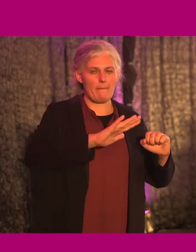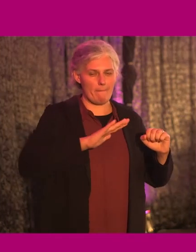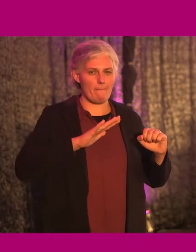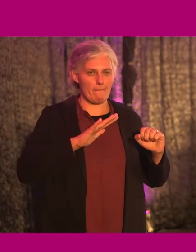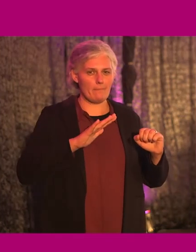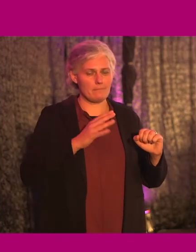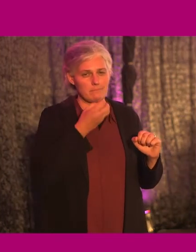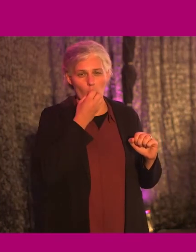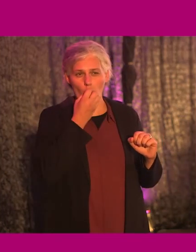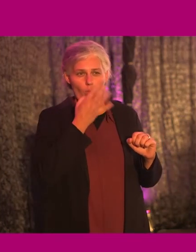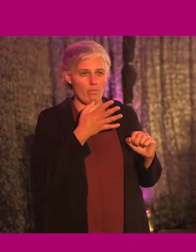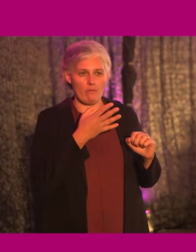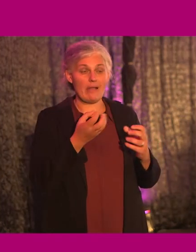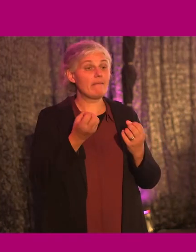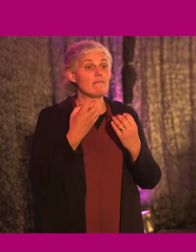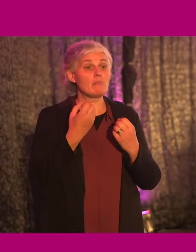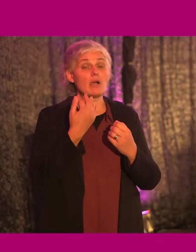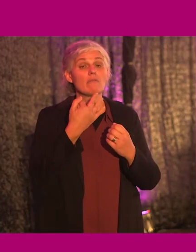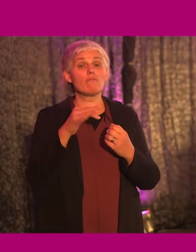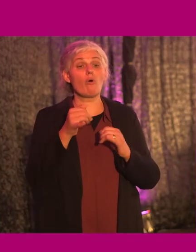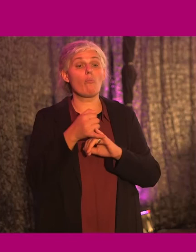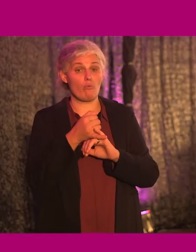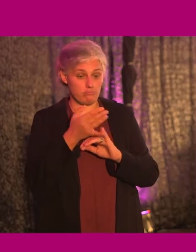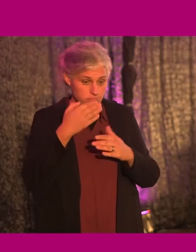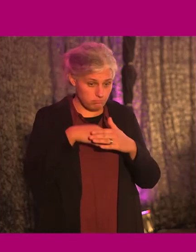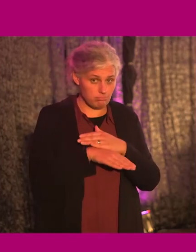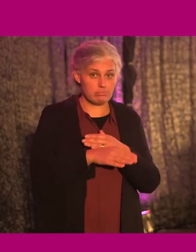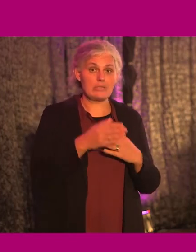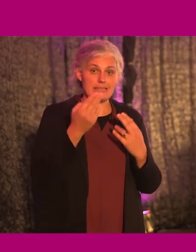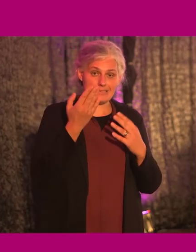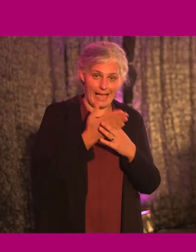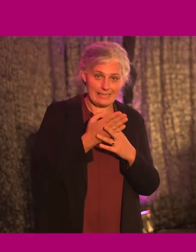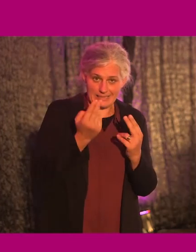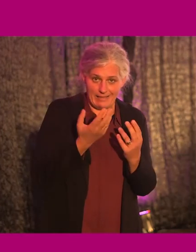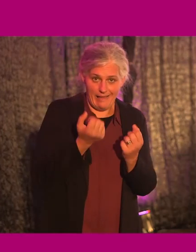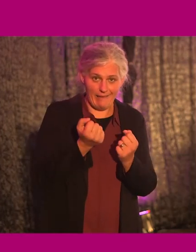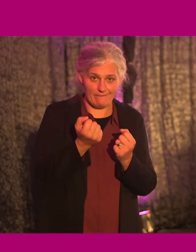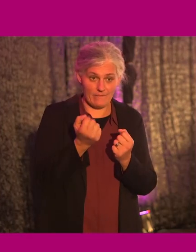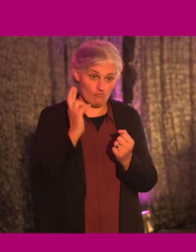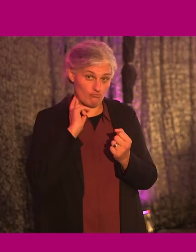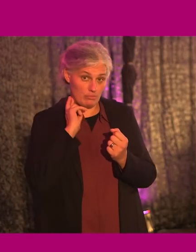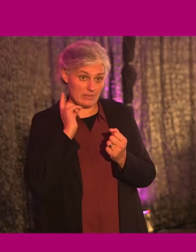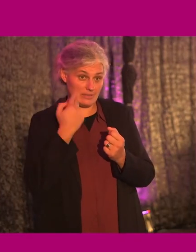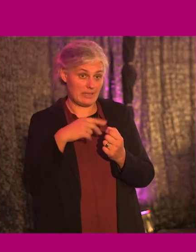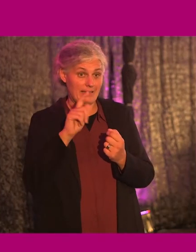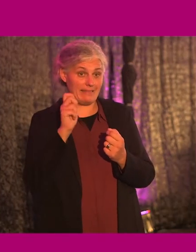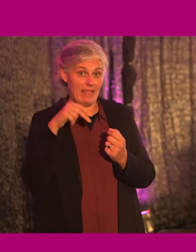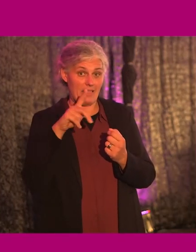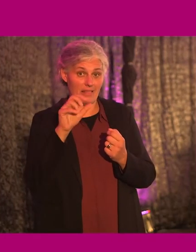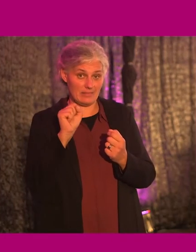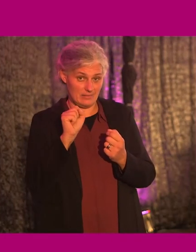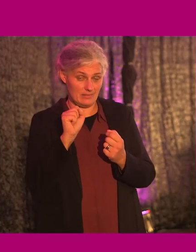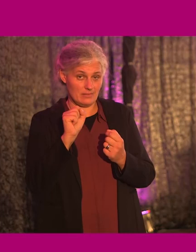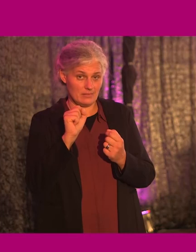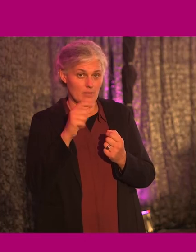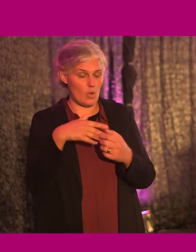it's, it's wonderful. And the feedback from those who have access needs, who are some of the residents or tenants in it has